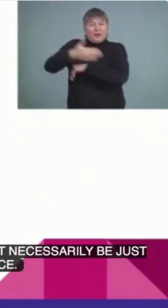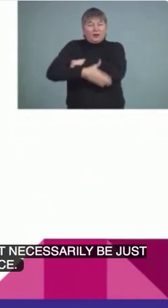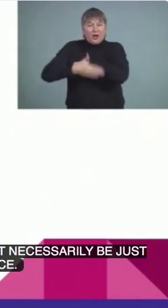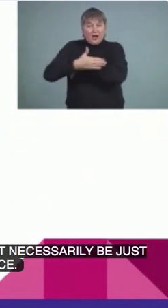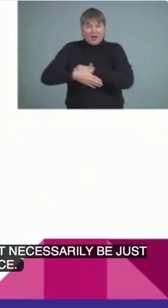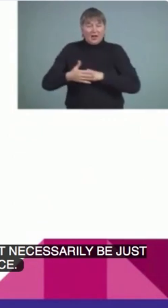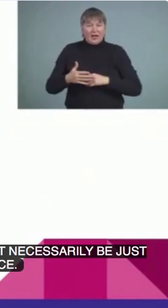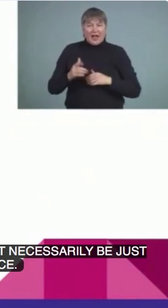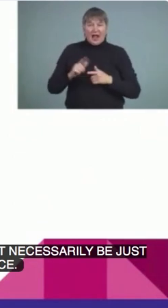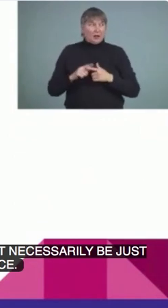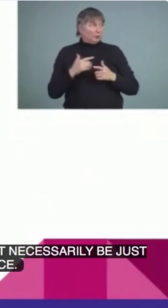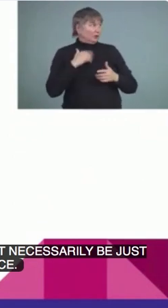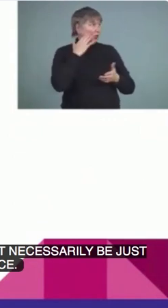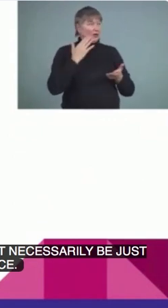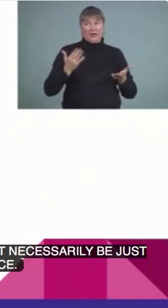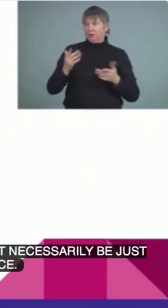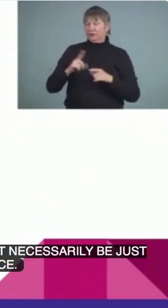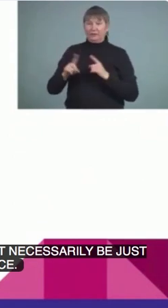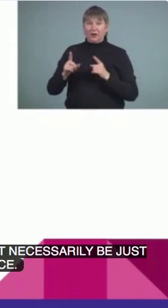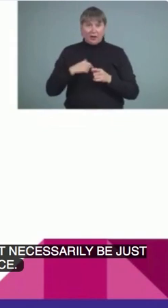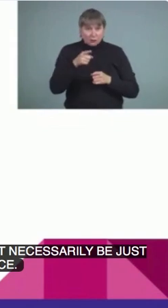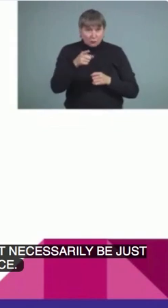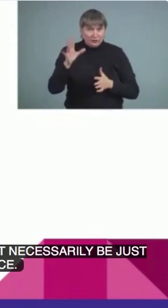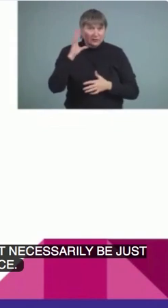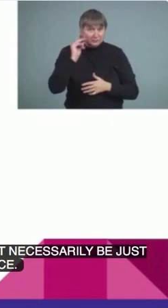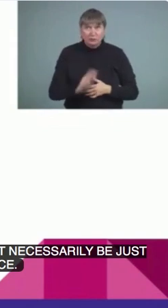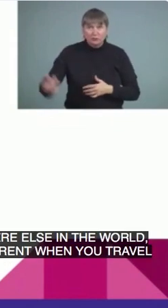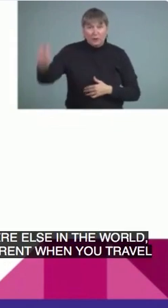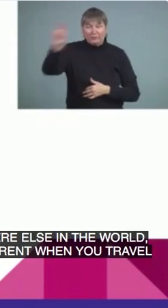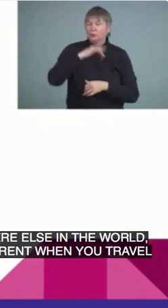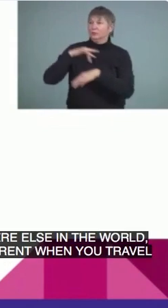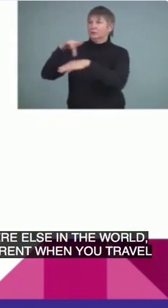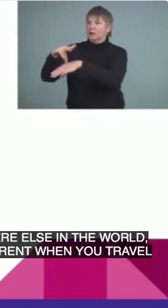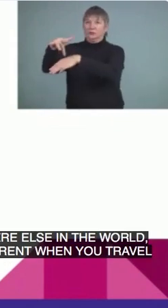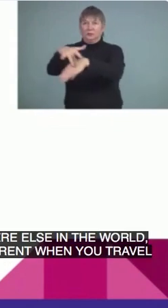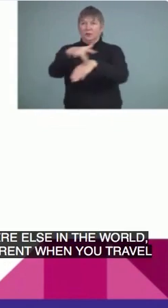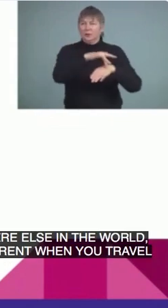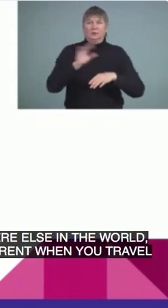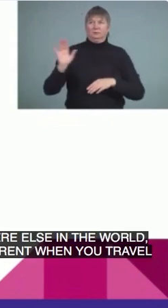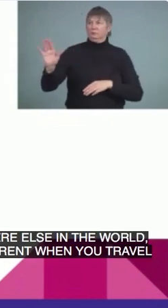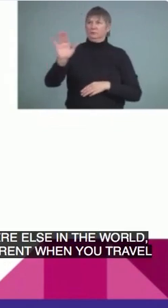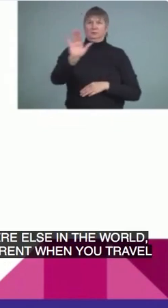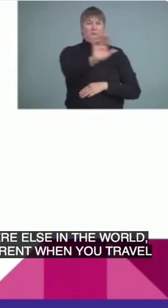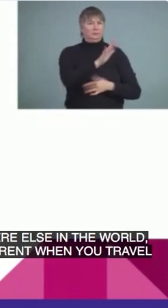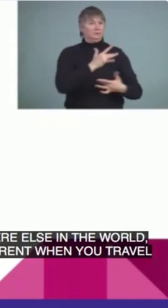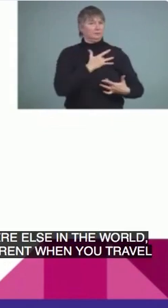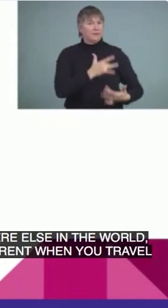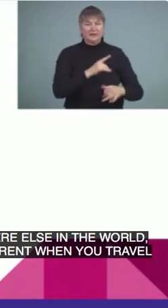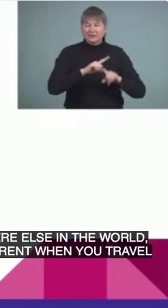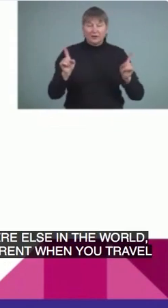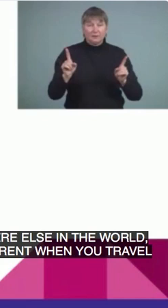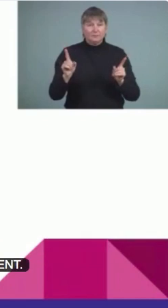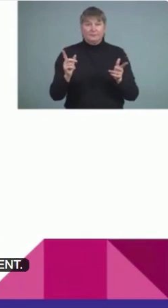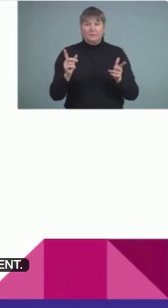it's very different when you travel around the world and they do things culturally different. No judgment